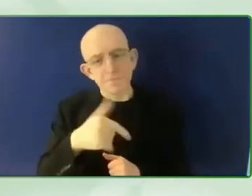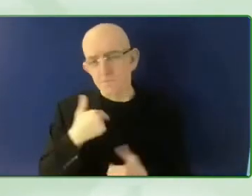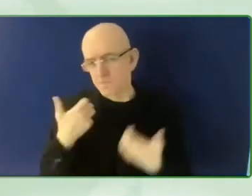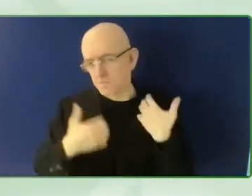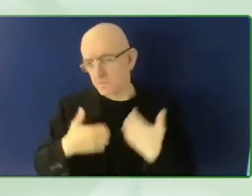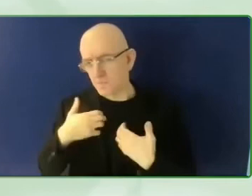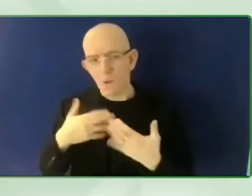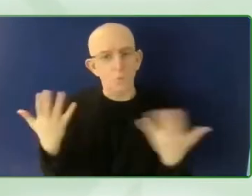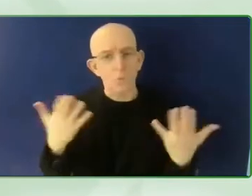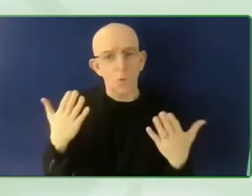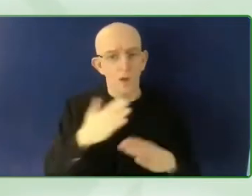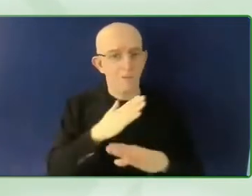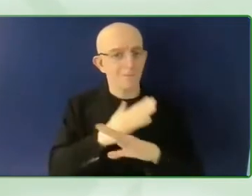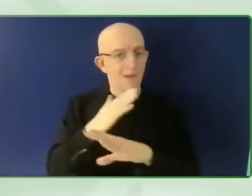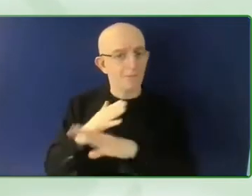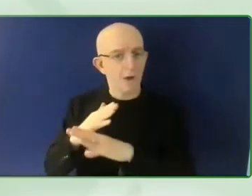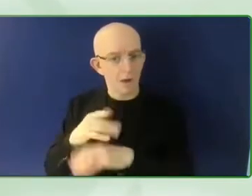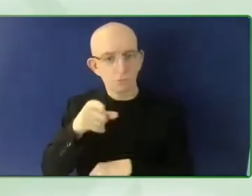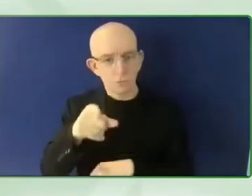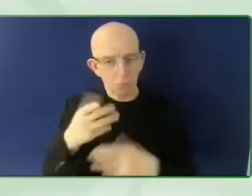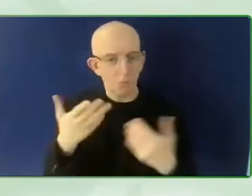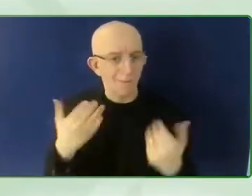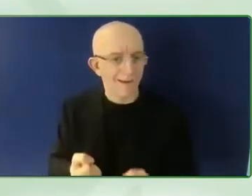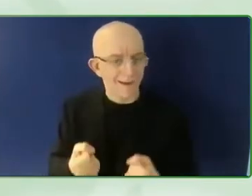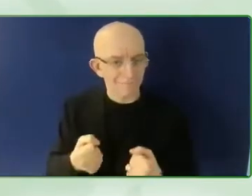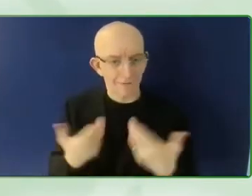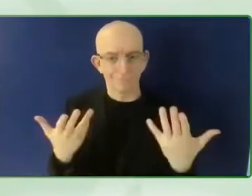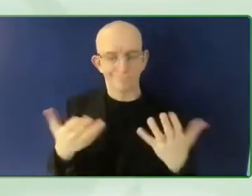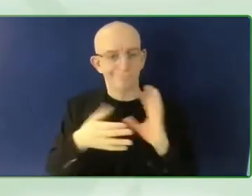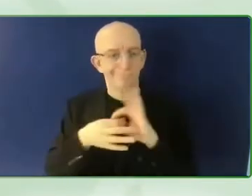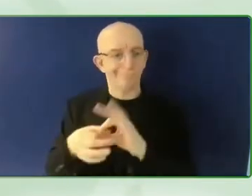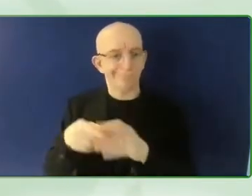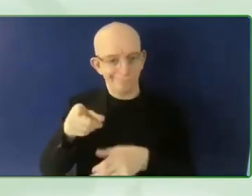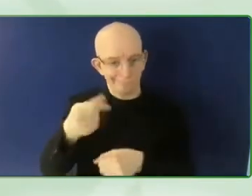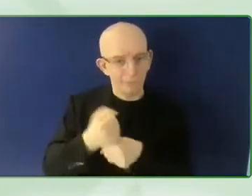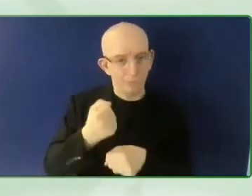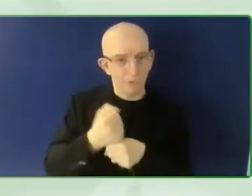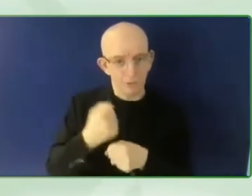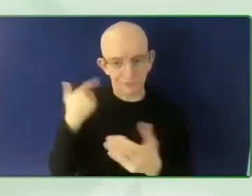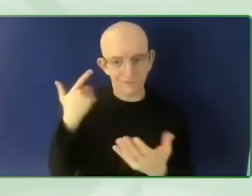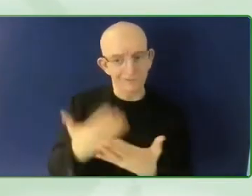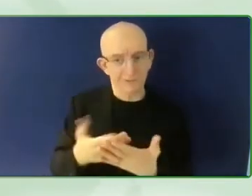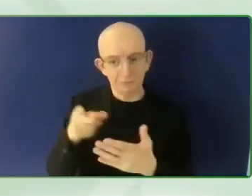hand, there's the prevention of the disaster, and